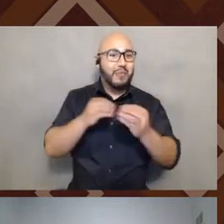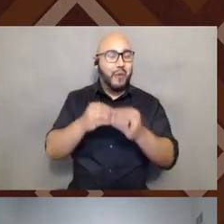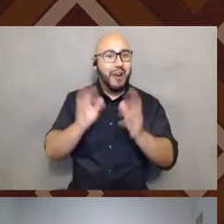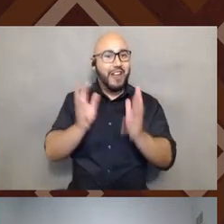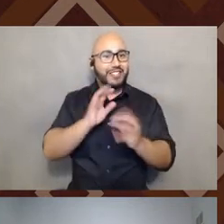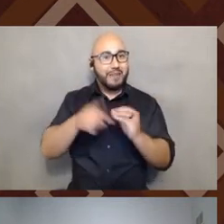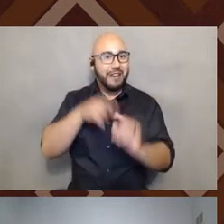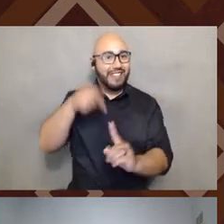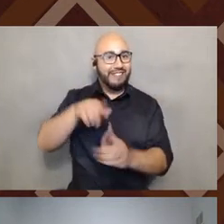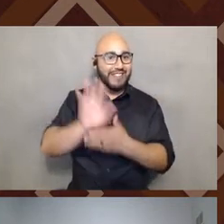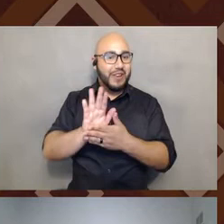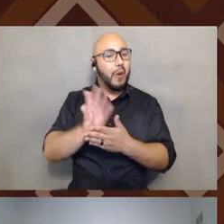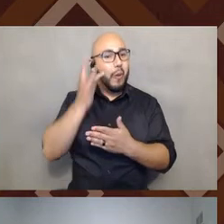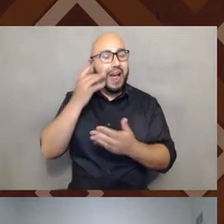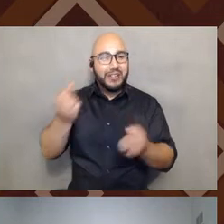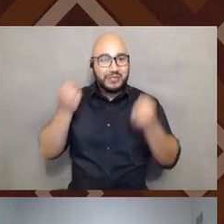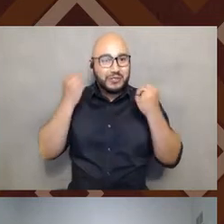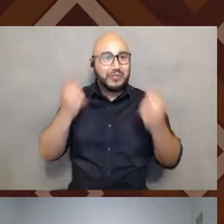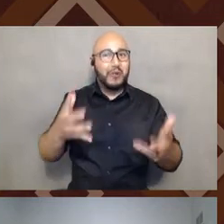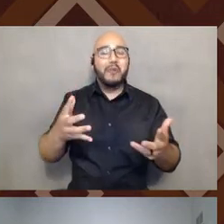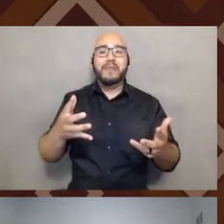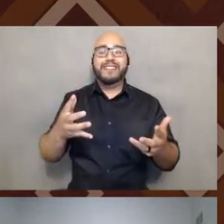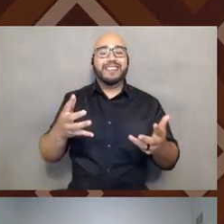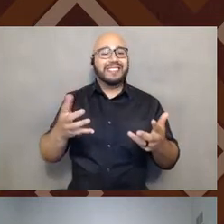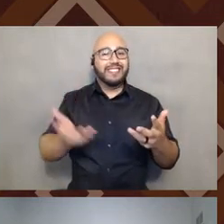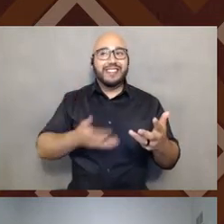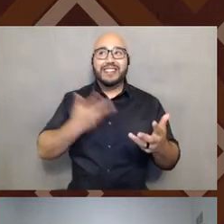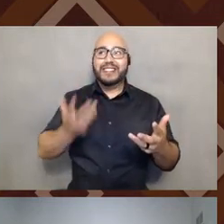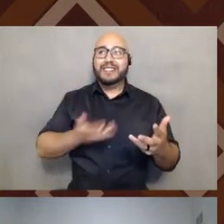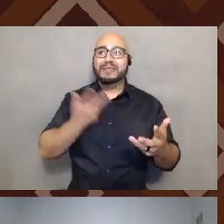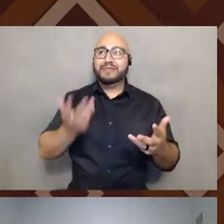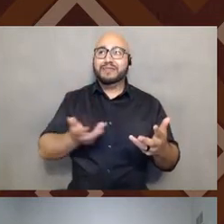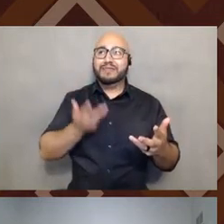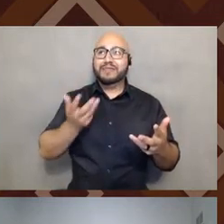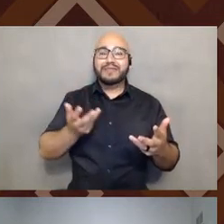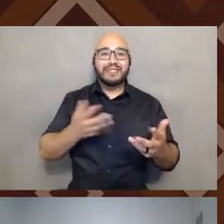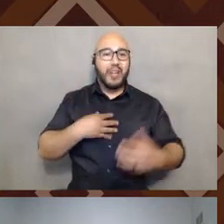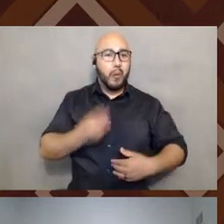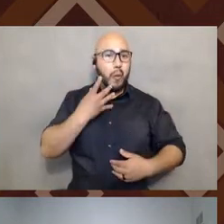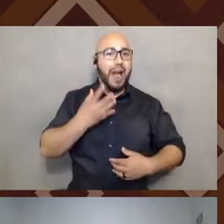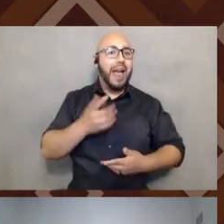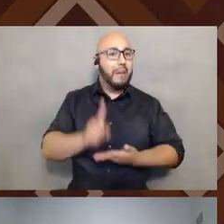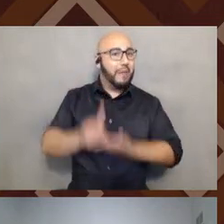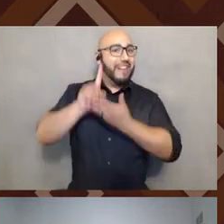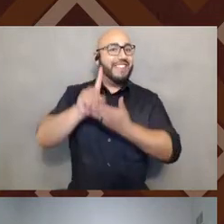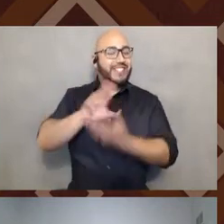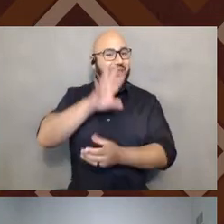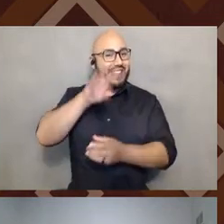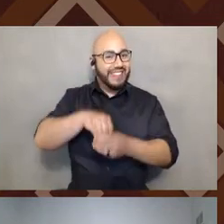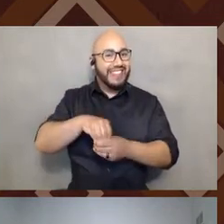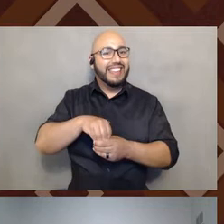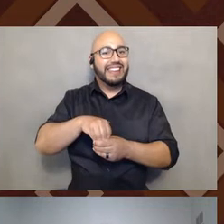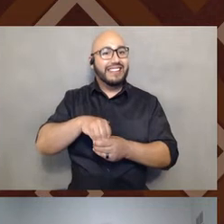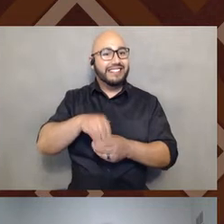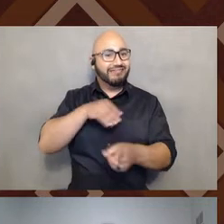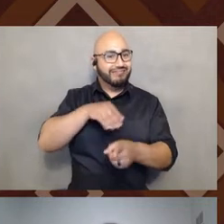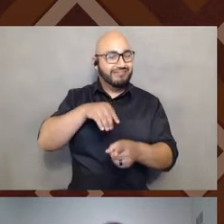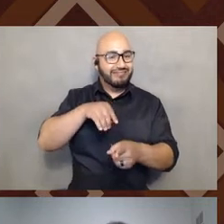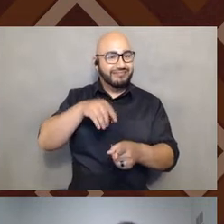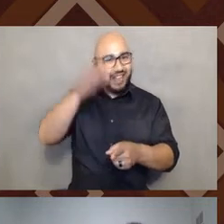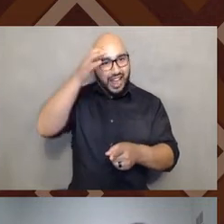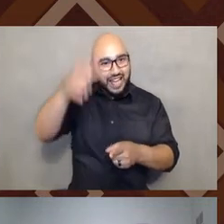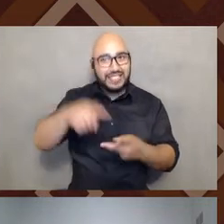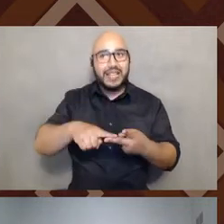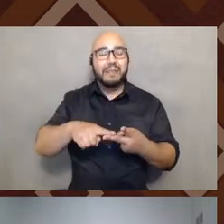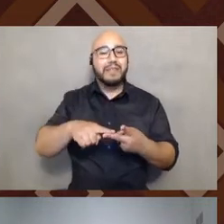of, of the, you know, um, the, the white privilege within, within this, the black, white binary pieces to